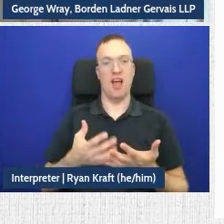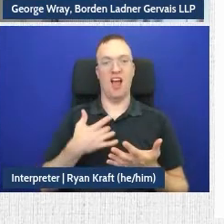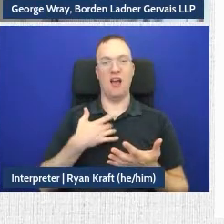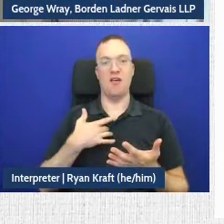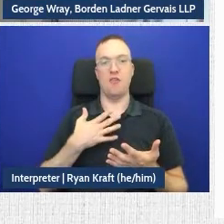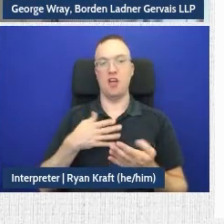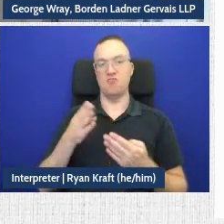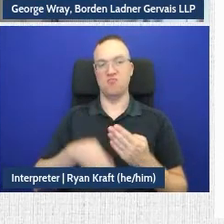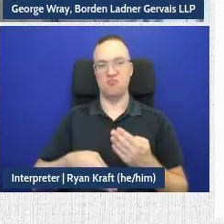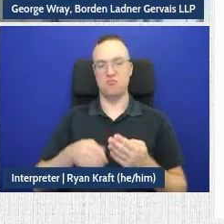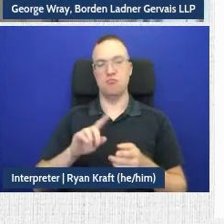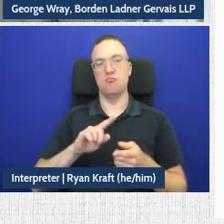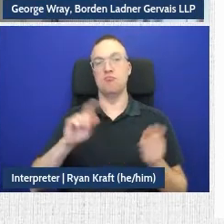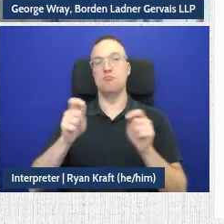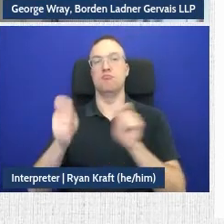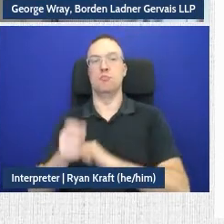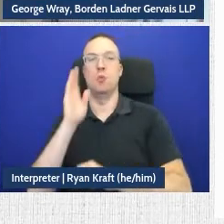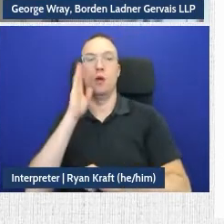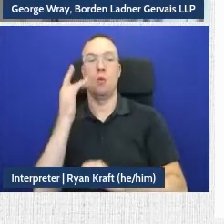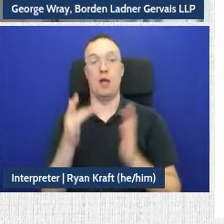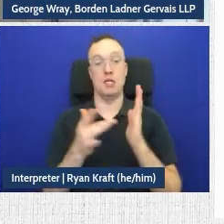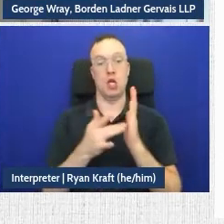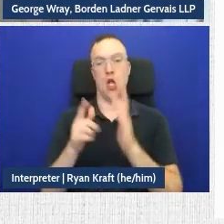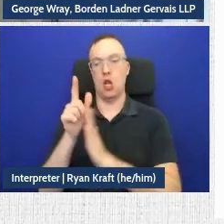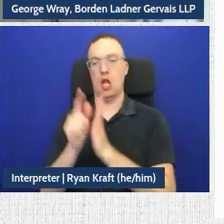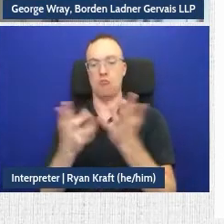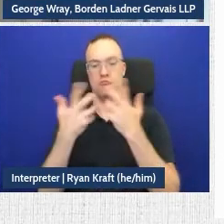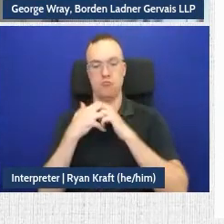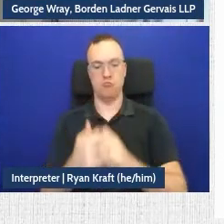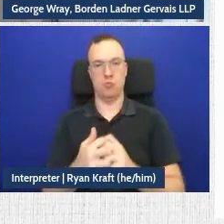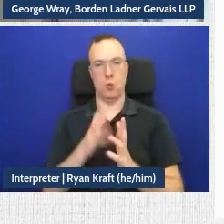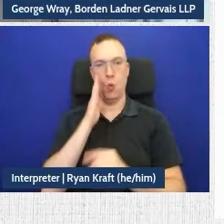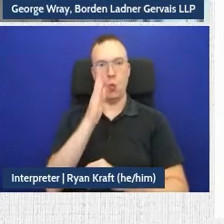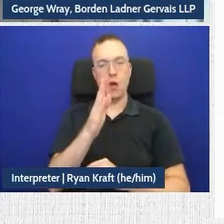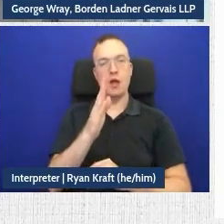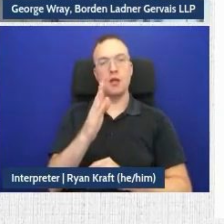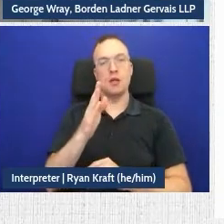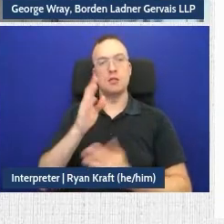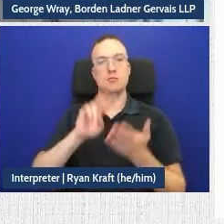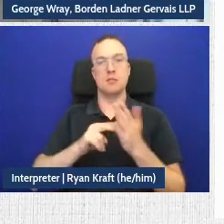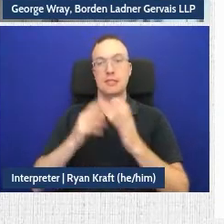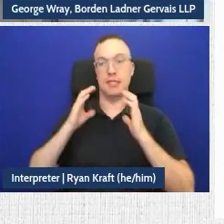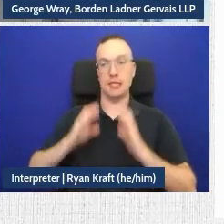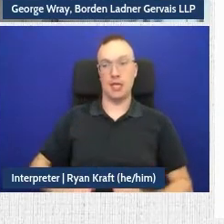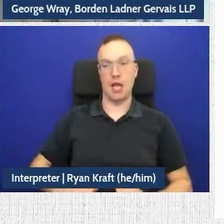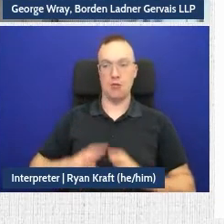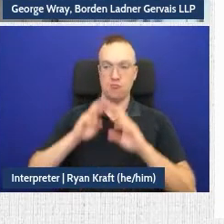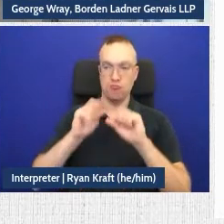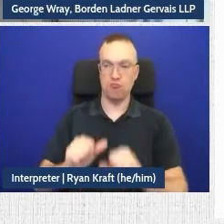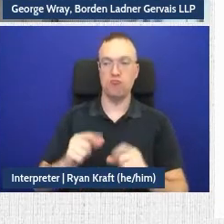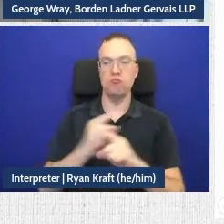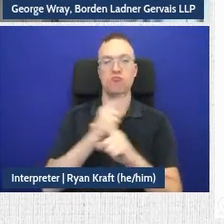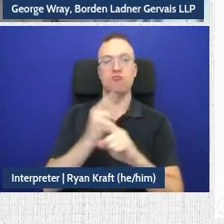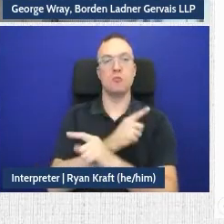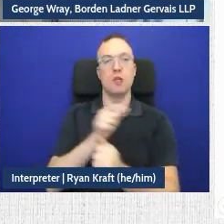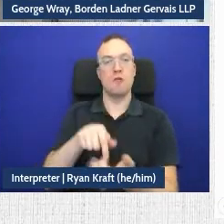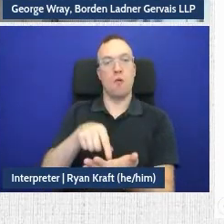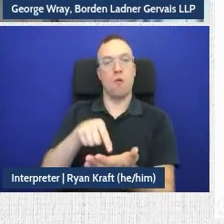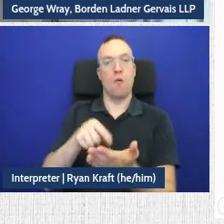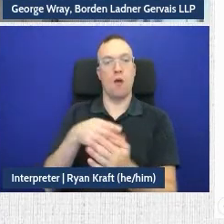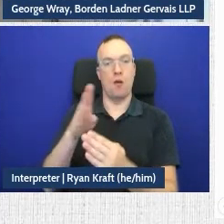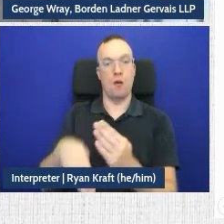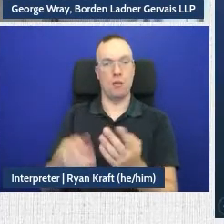as technology and law becomes intertwined to provide clients with efficient and affordable outcomes. So